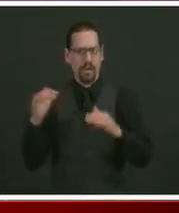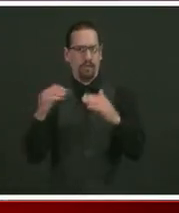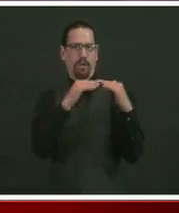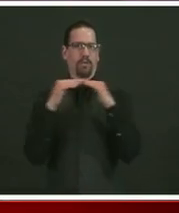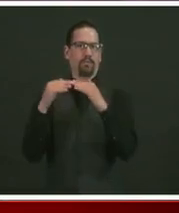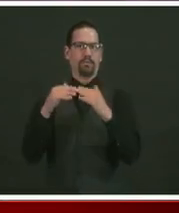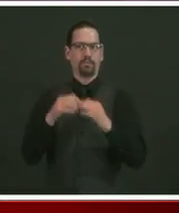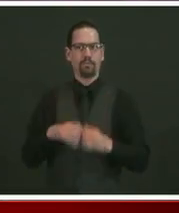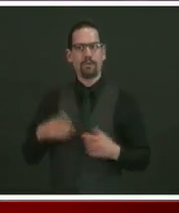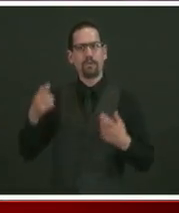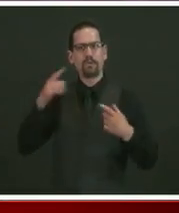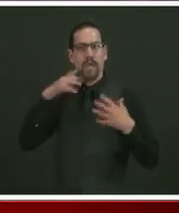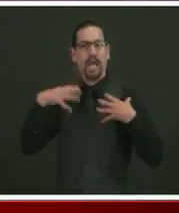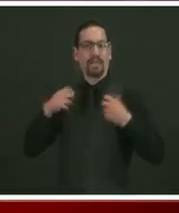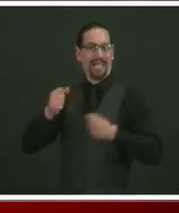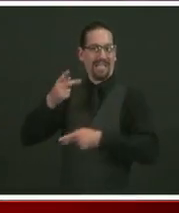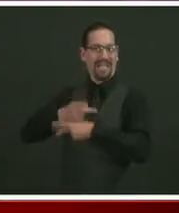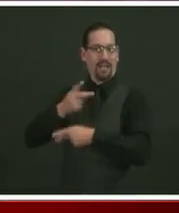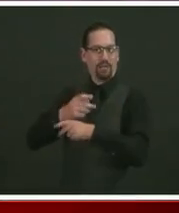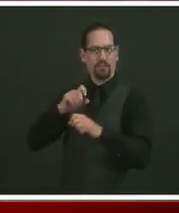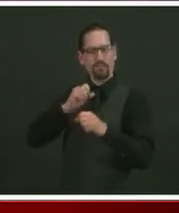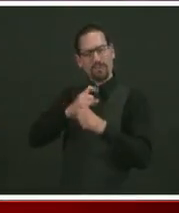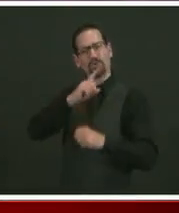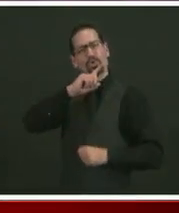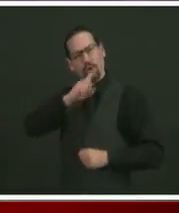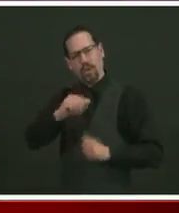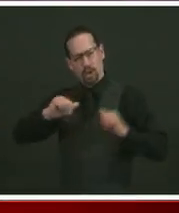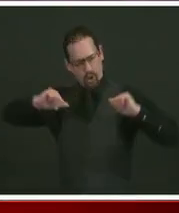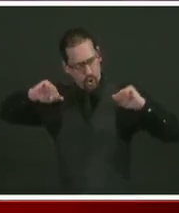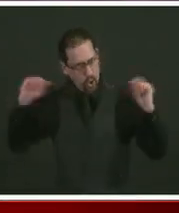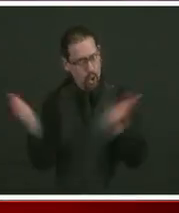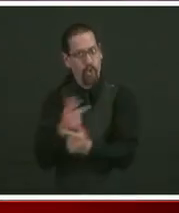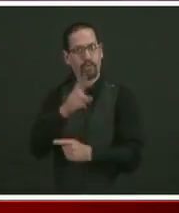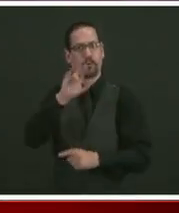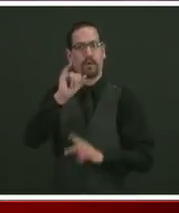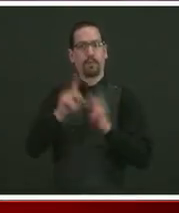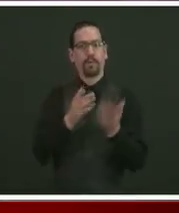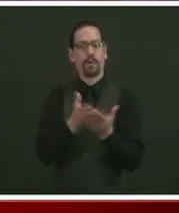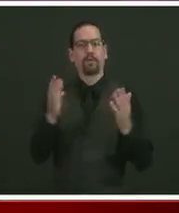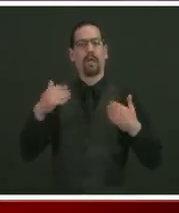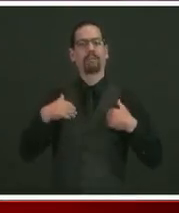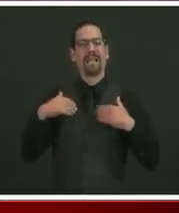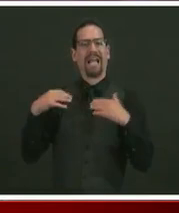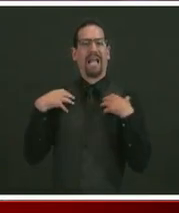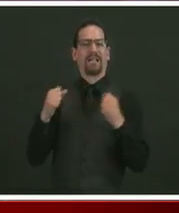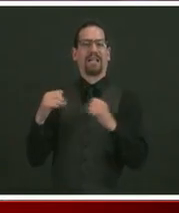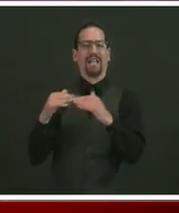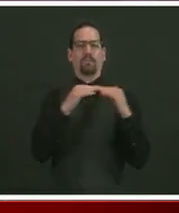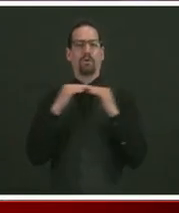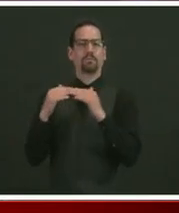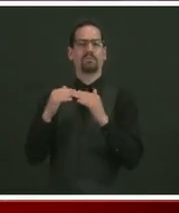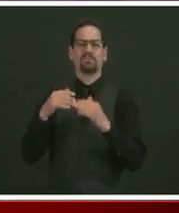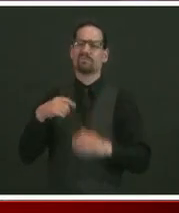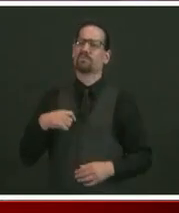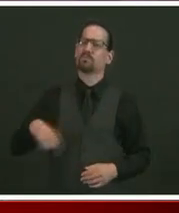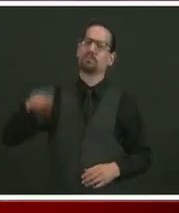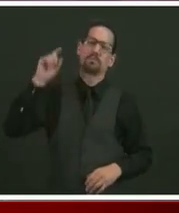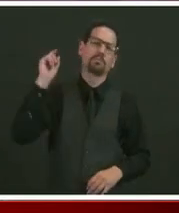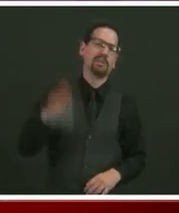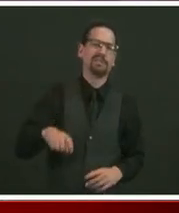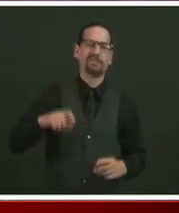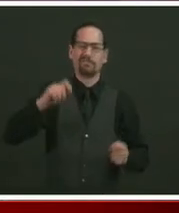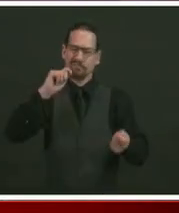we're going to need to get creative. We need to figure out ways that we can get more serious